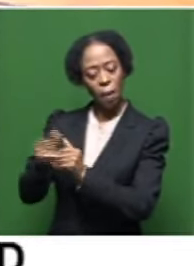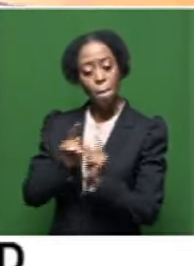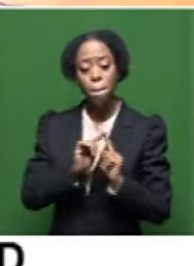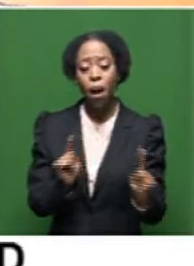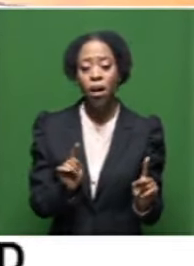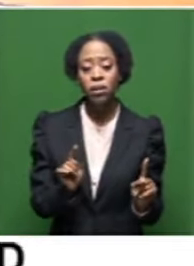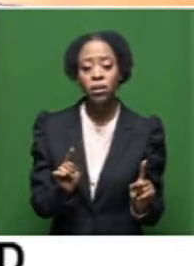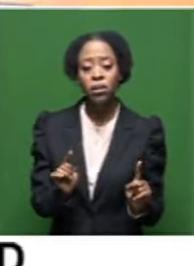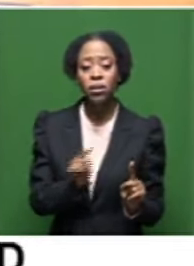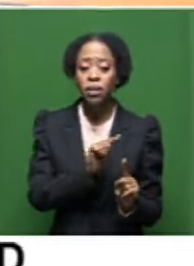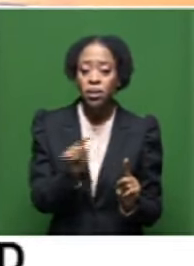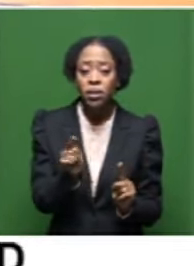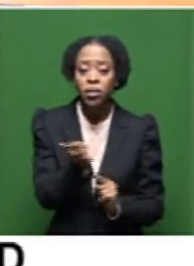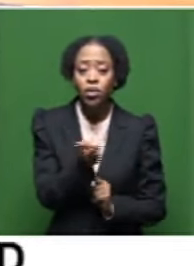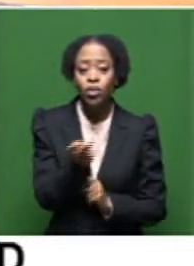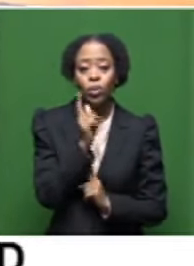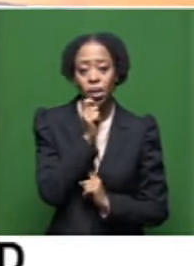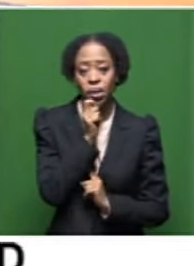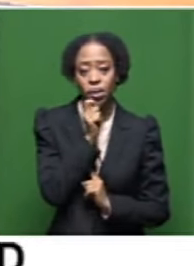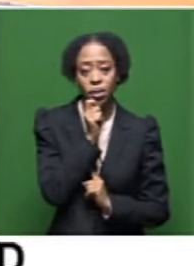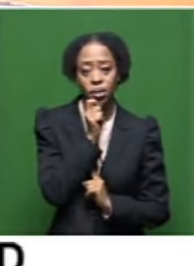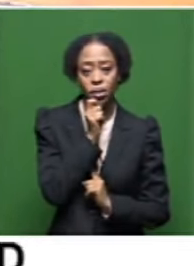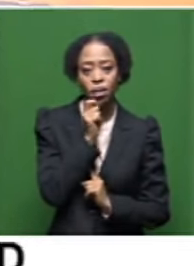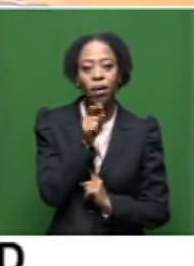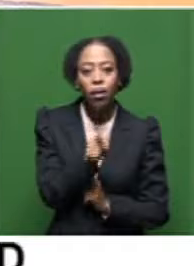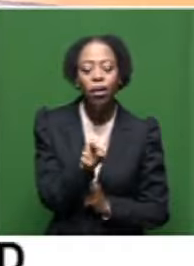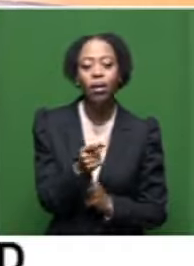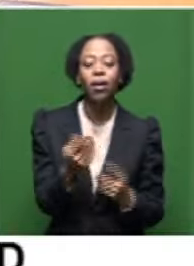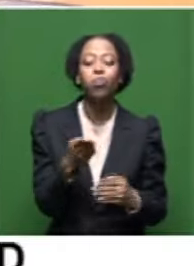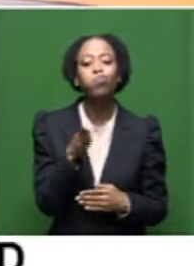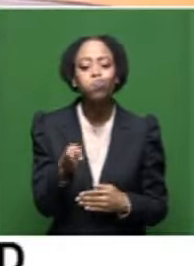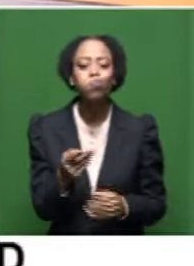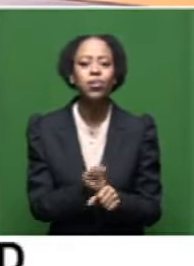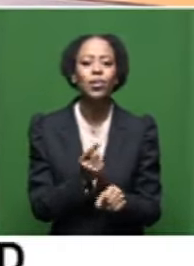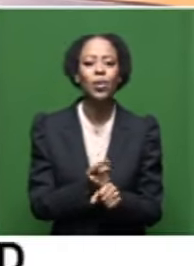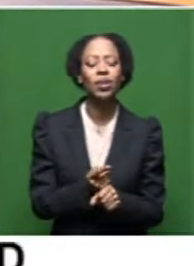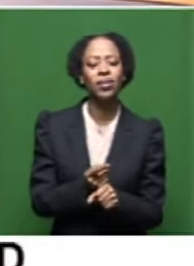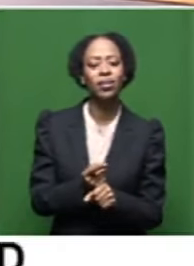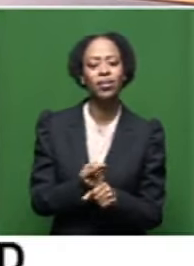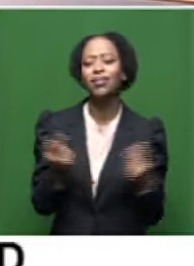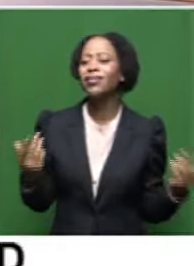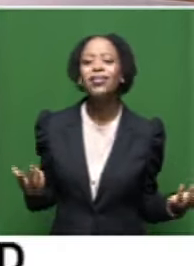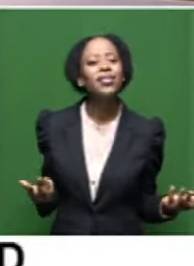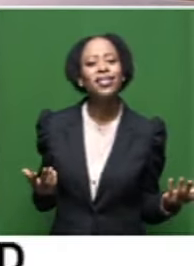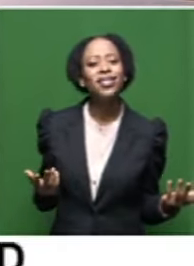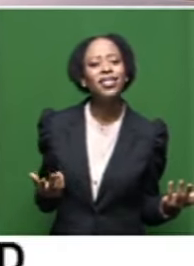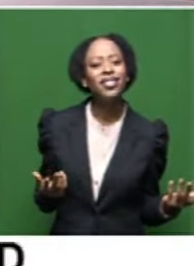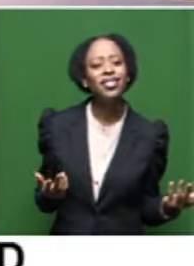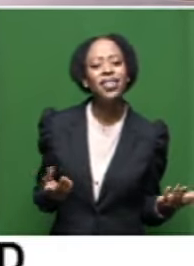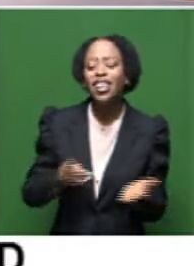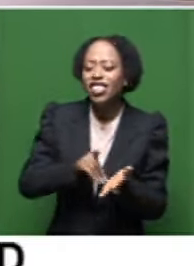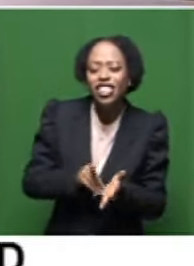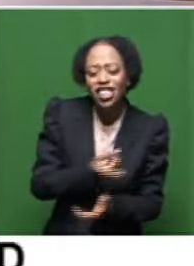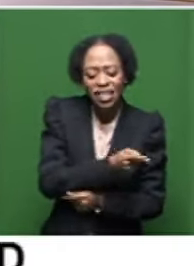But these two men, you know, they, they just, they were there, they were giants and, and, and, you couldn't